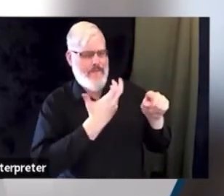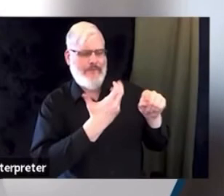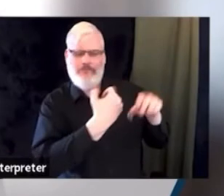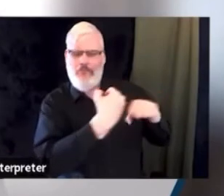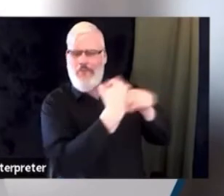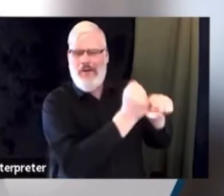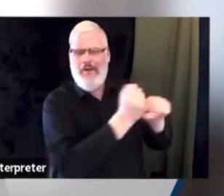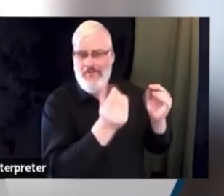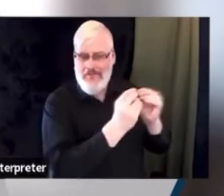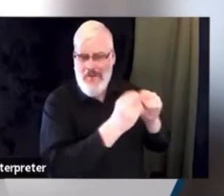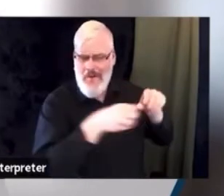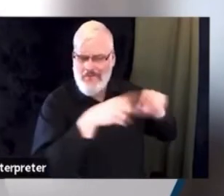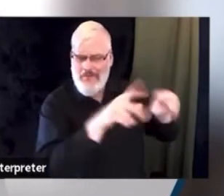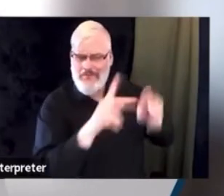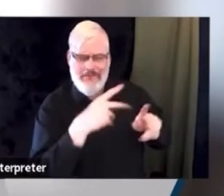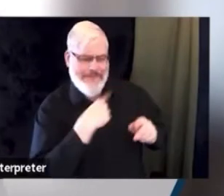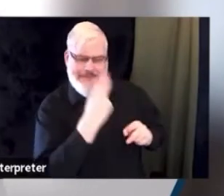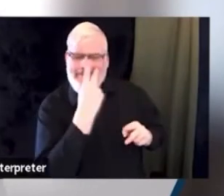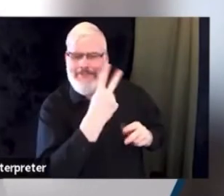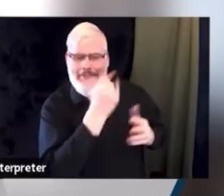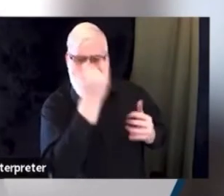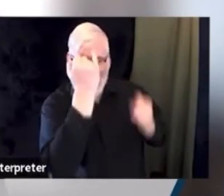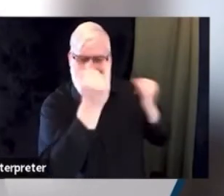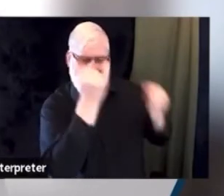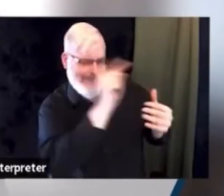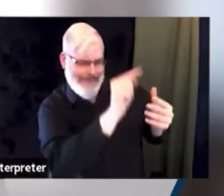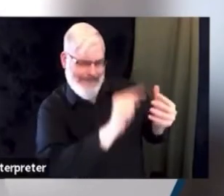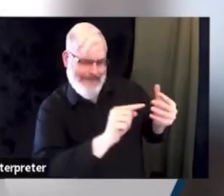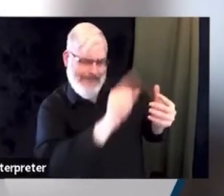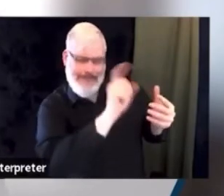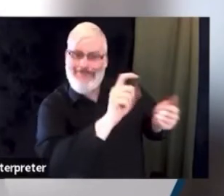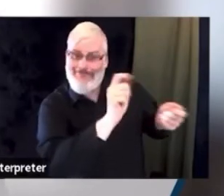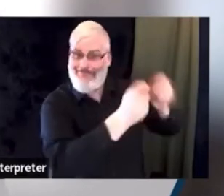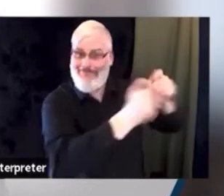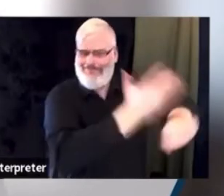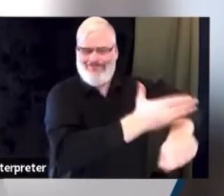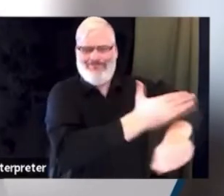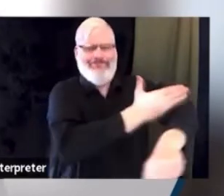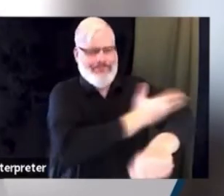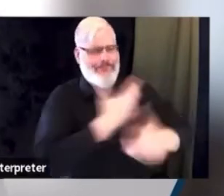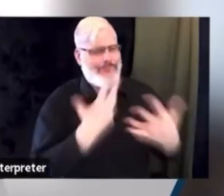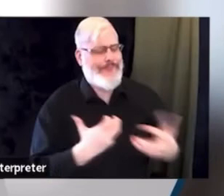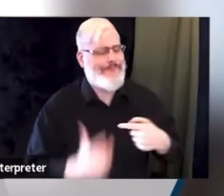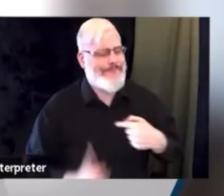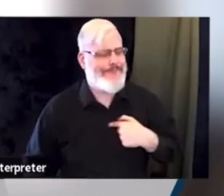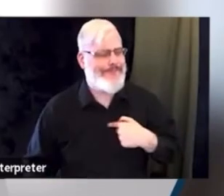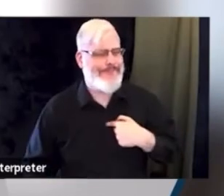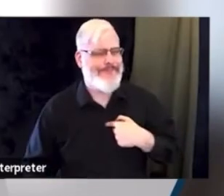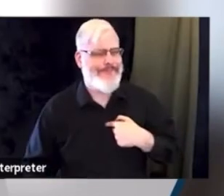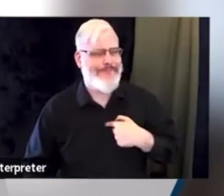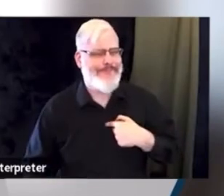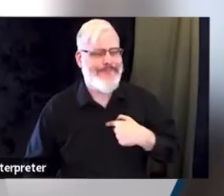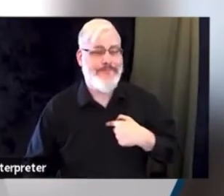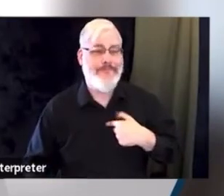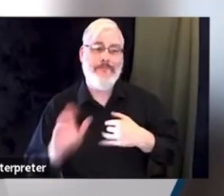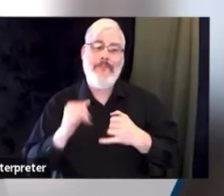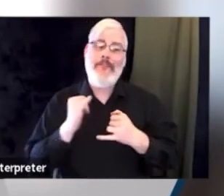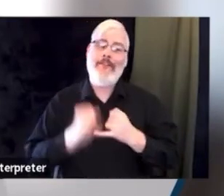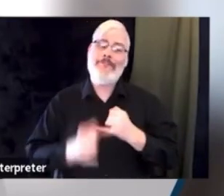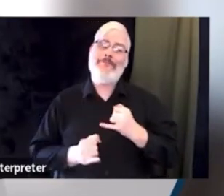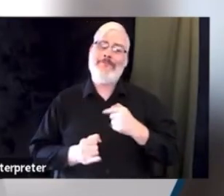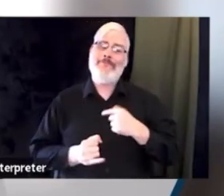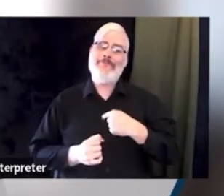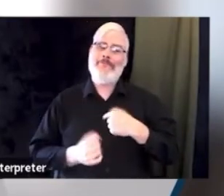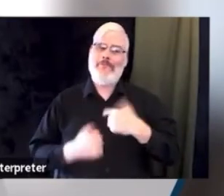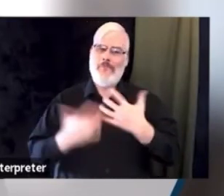and that we can find results within. And lastly, I really believe in employee development. Employee development is an